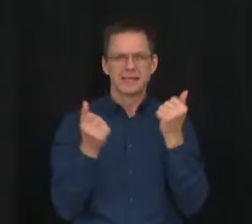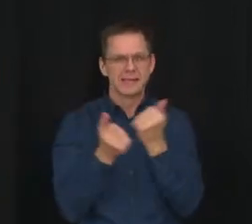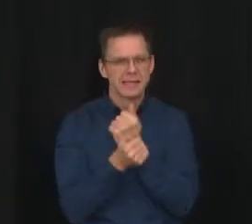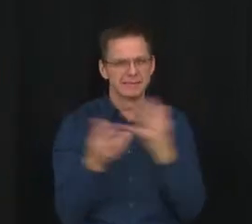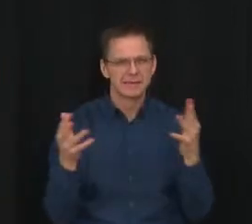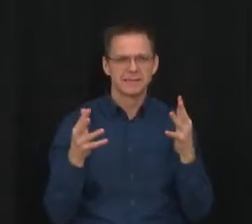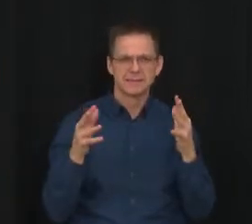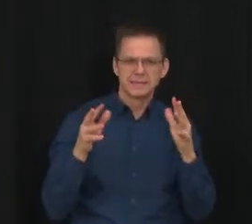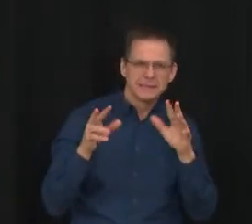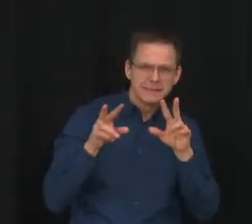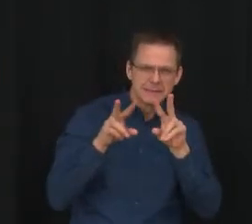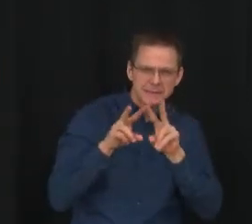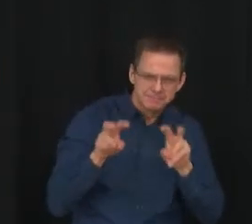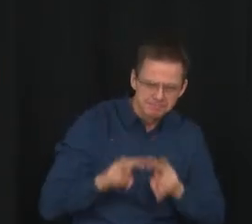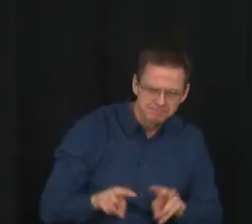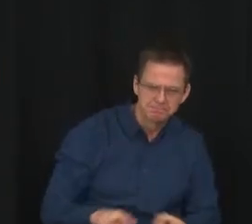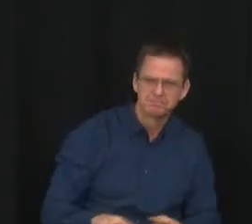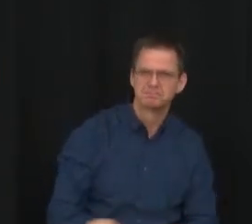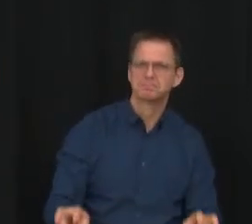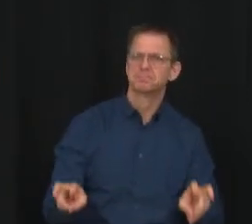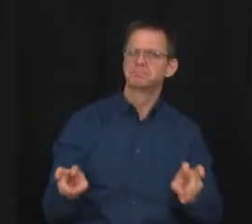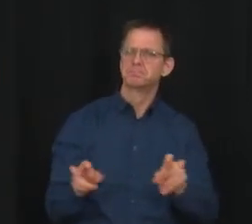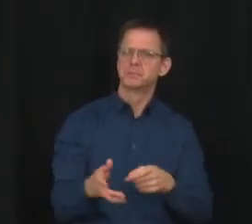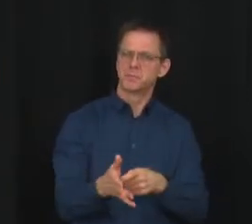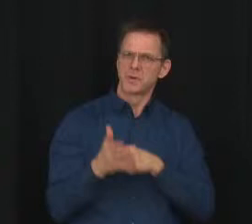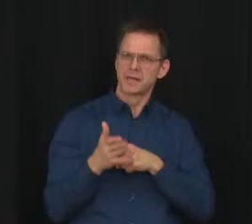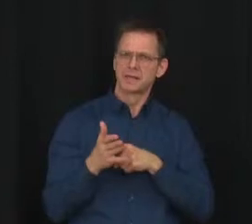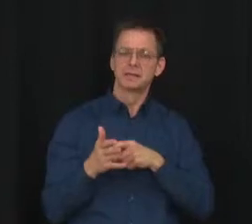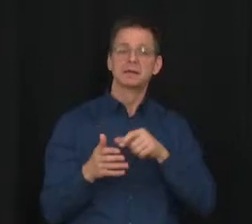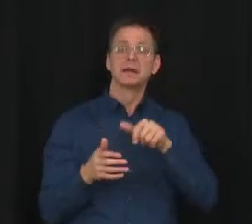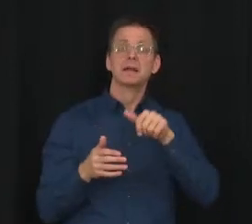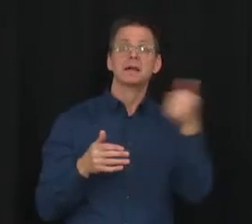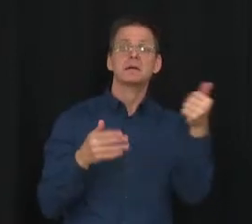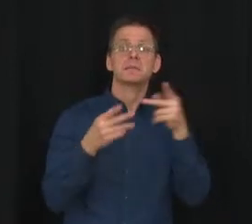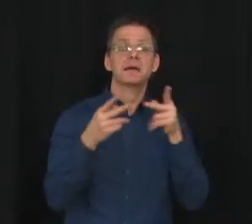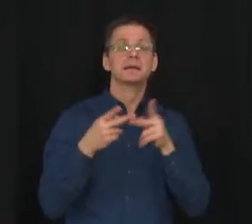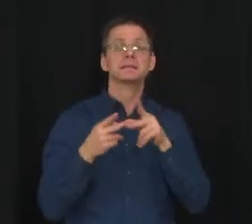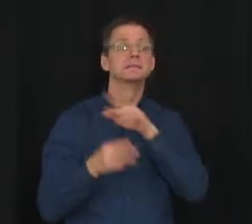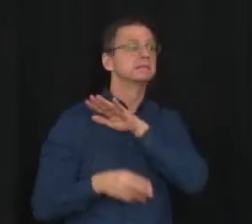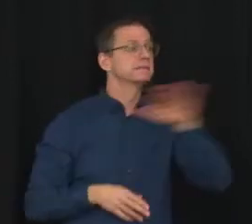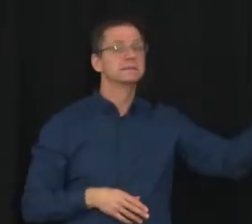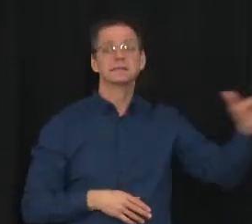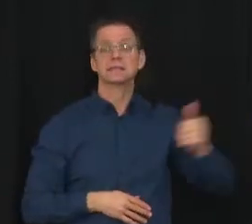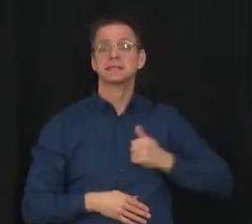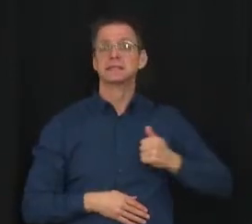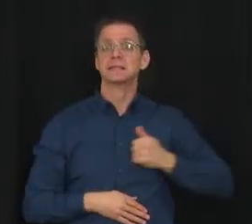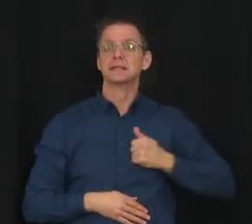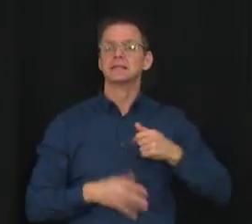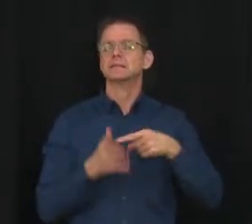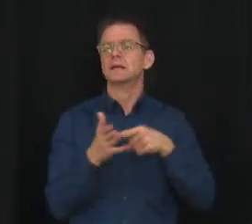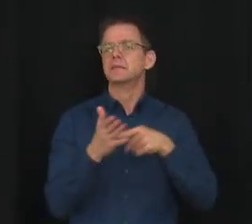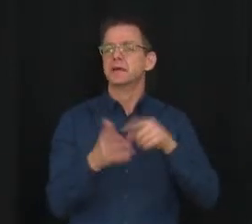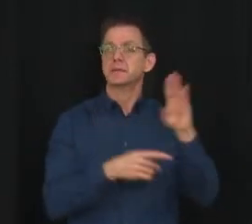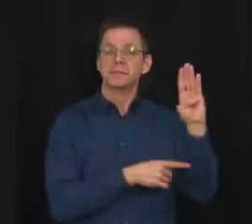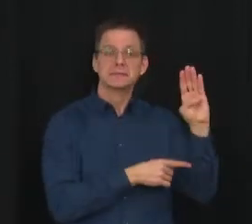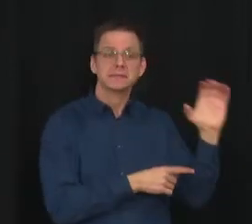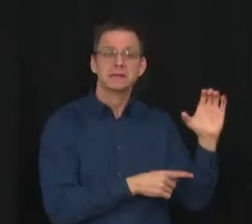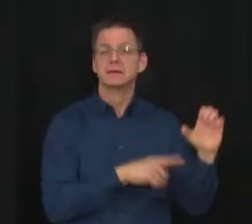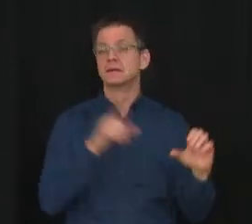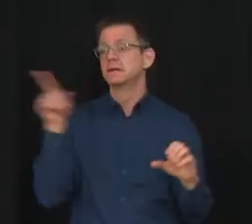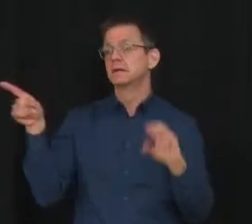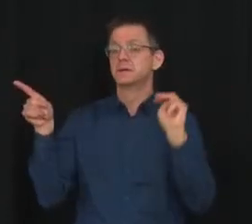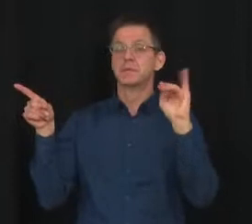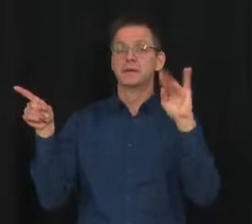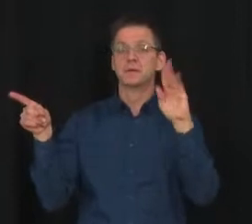We also considered other jurisdictions in Canada who are doing similar things, such as BC and Manitoba. I